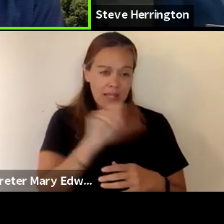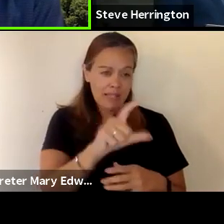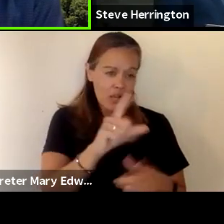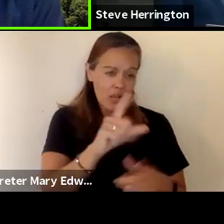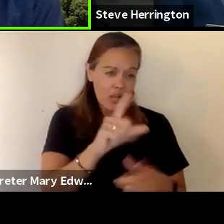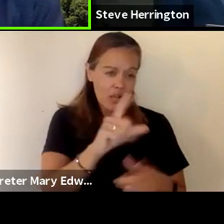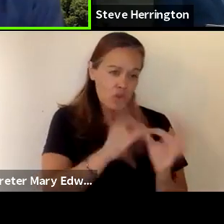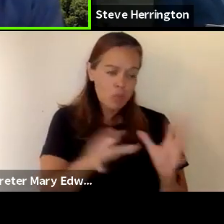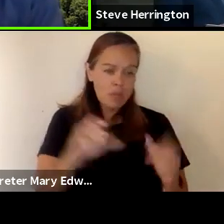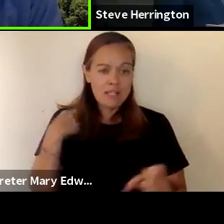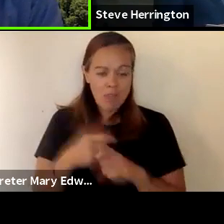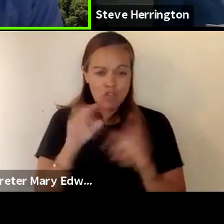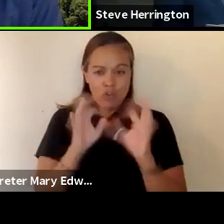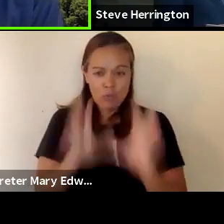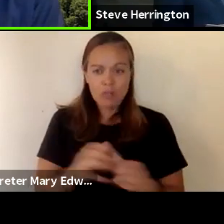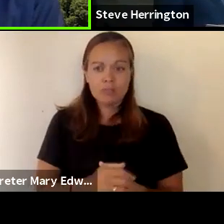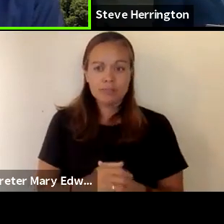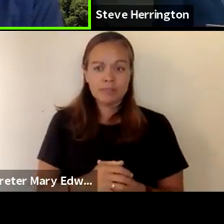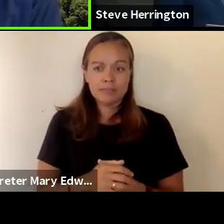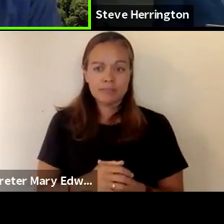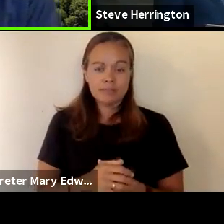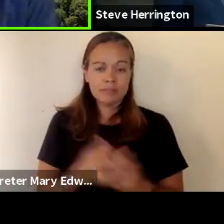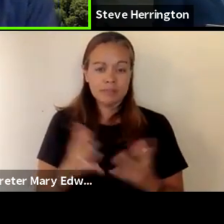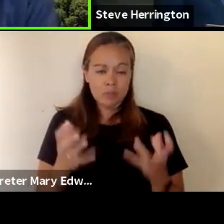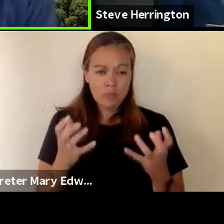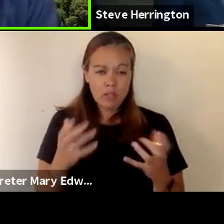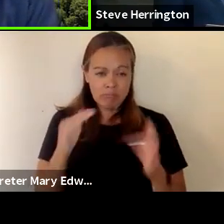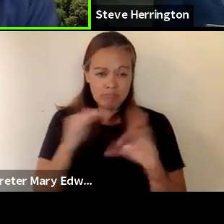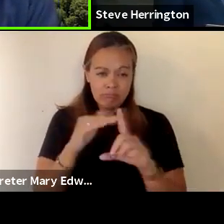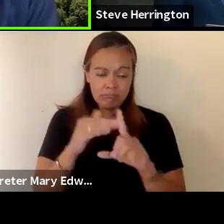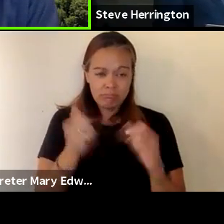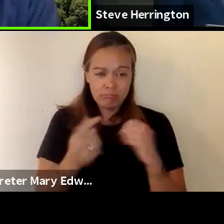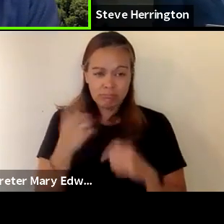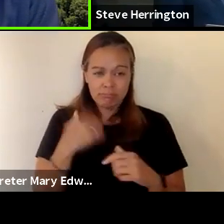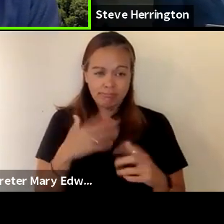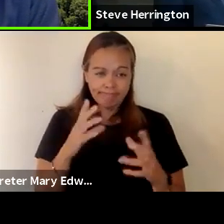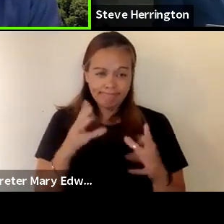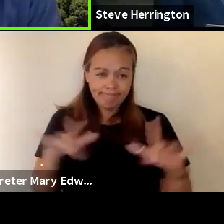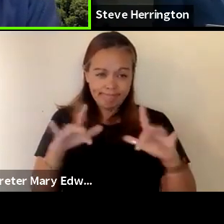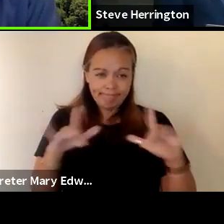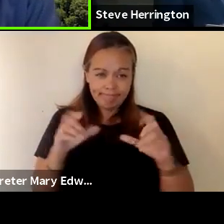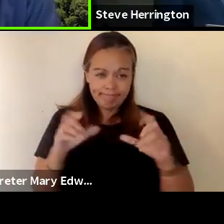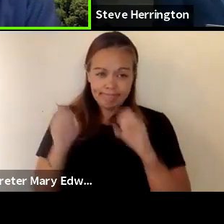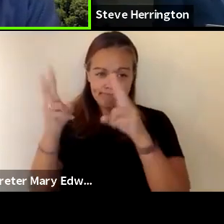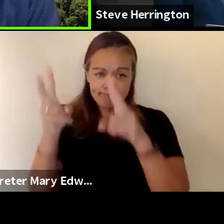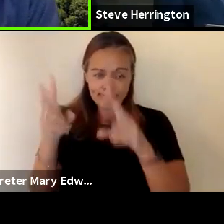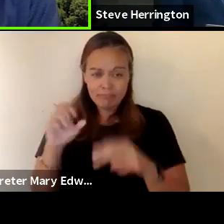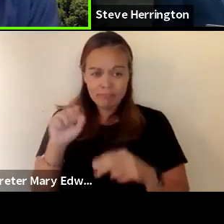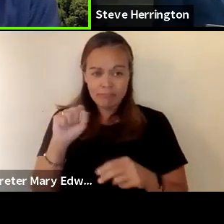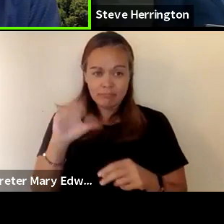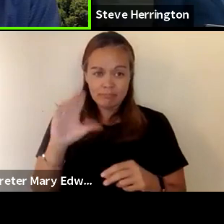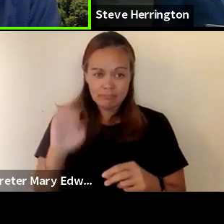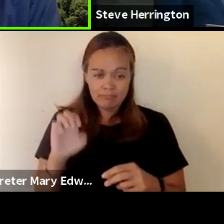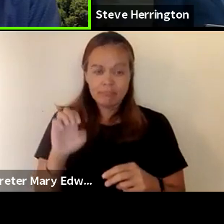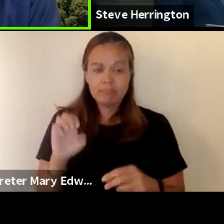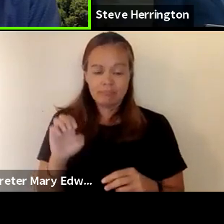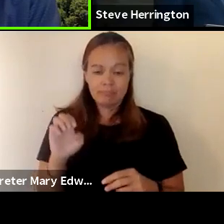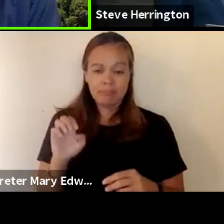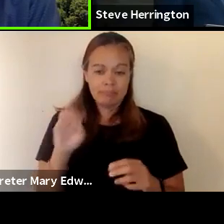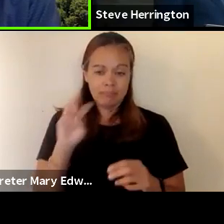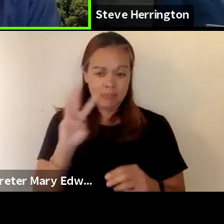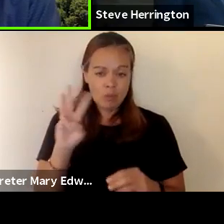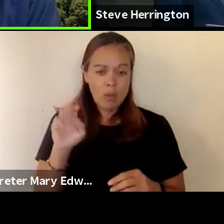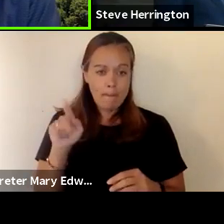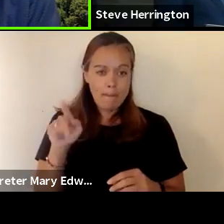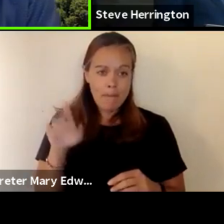interpreter we do want to remind everyone that this session has been recorded and will be posted on the sonoma county office of education webpage